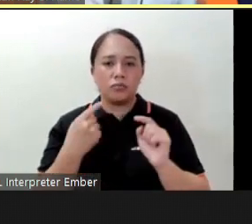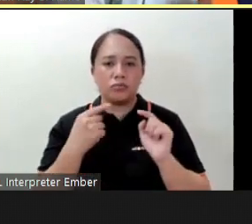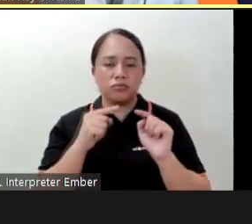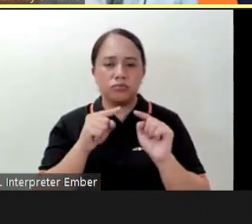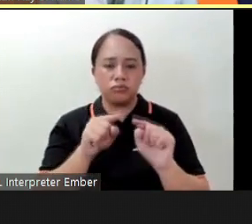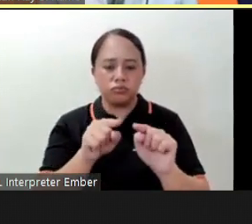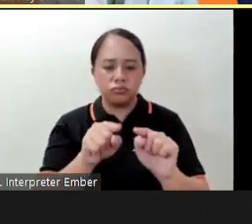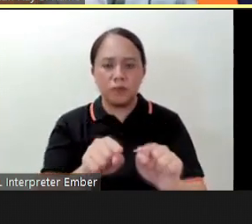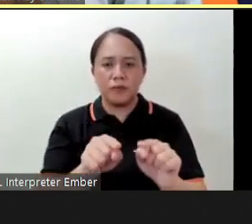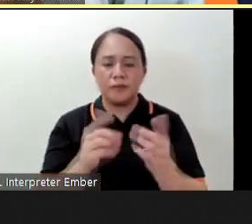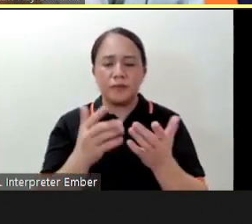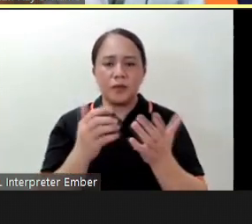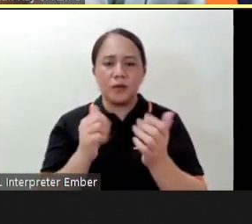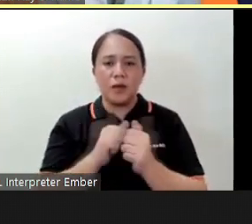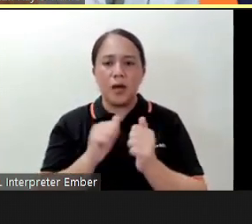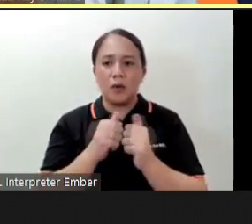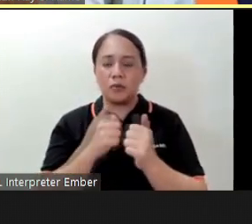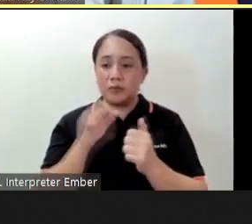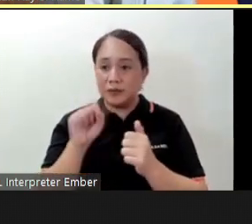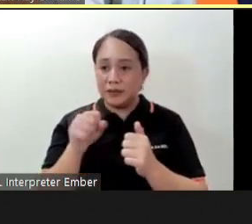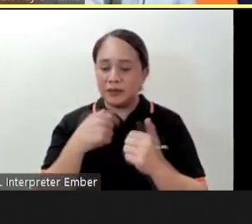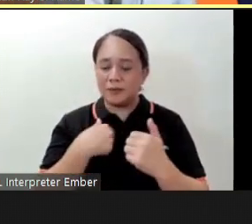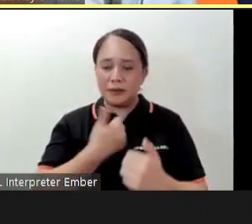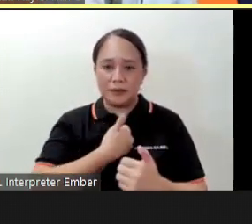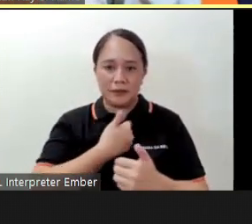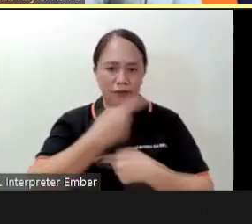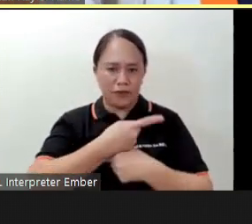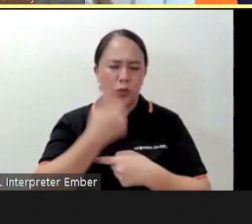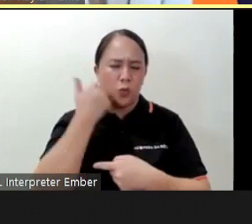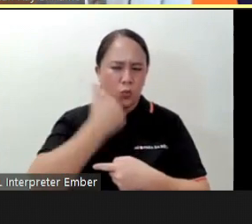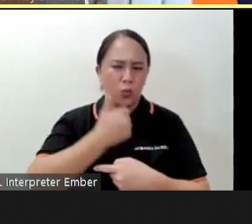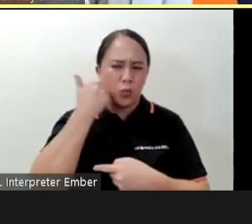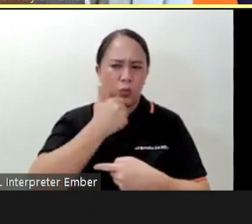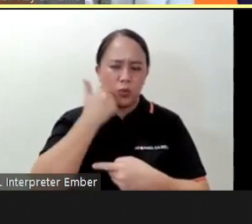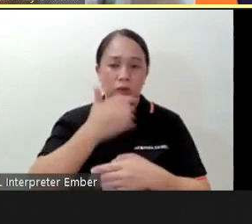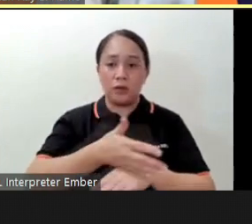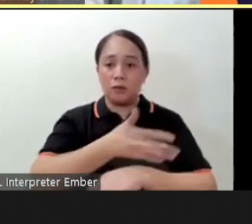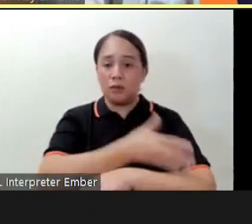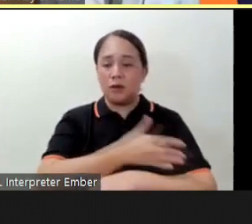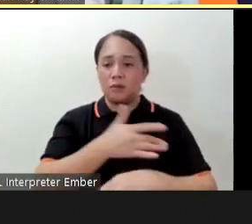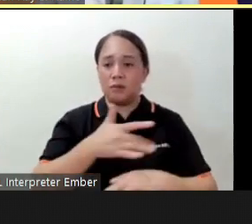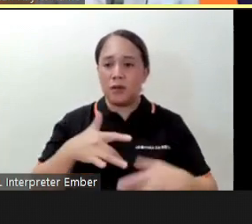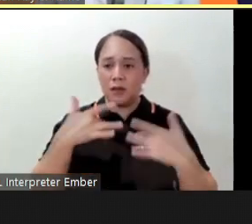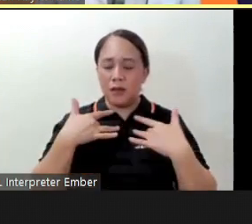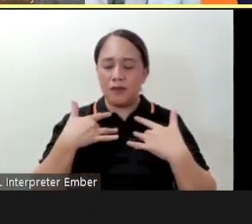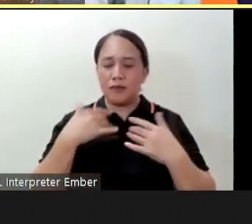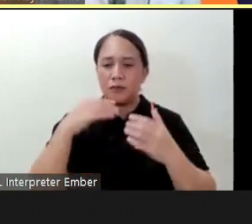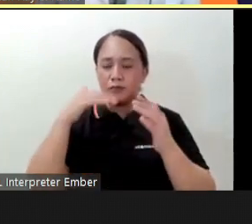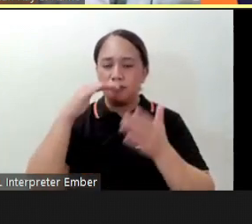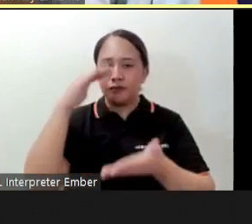of course I practice self care a lot to improve my life and reduce stress